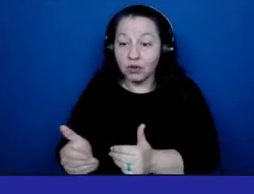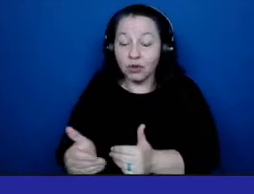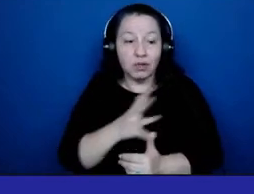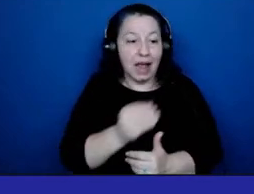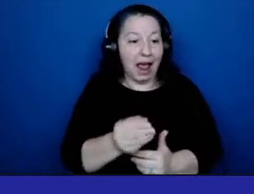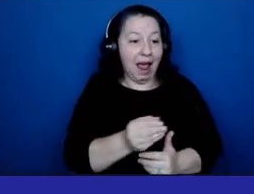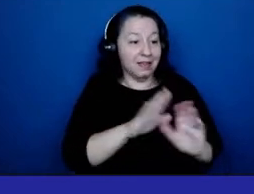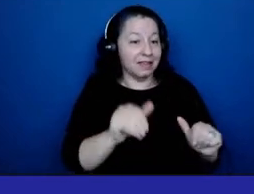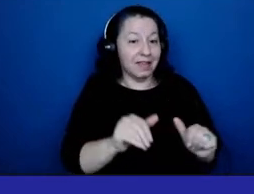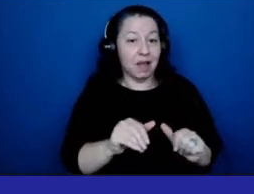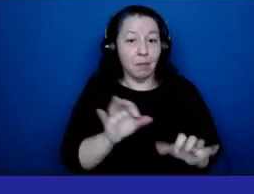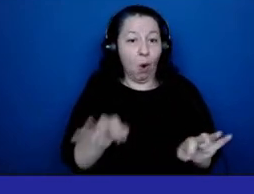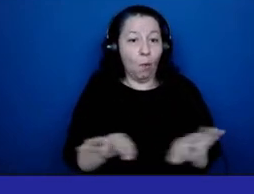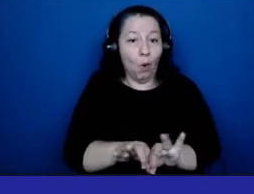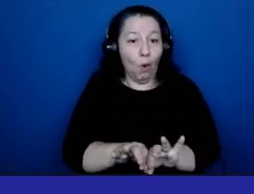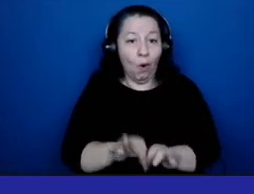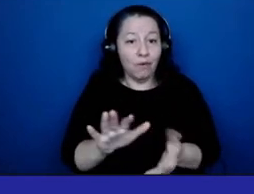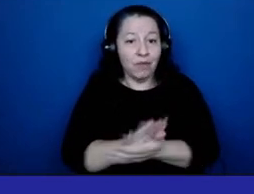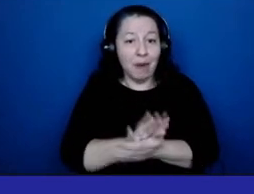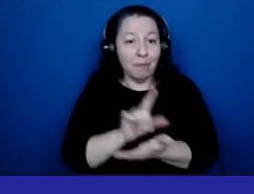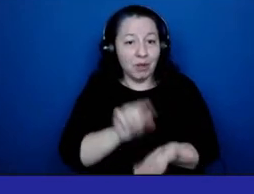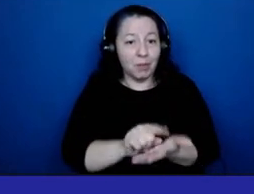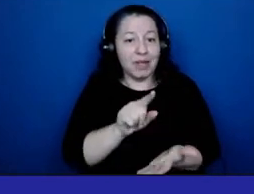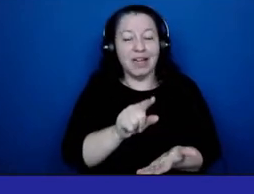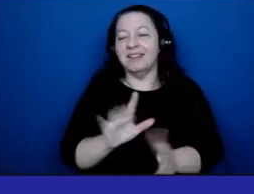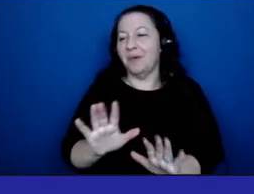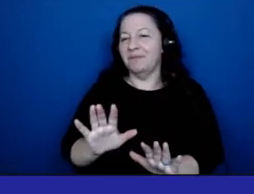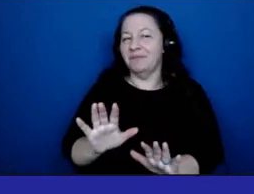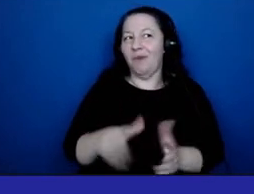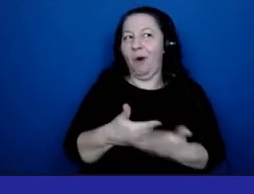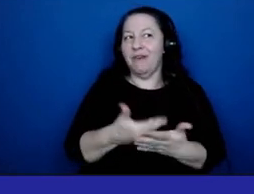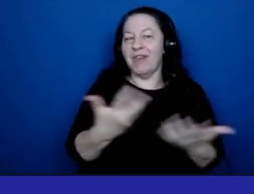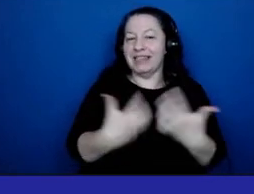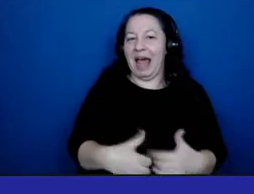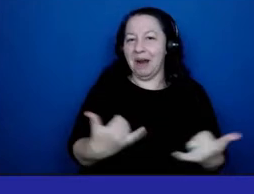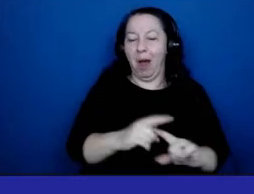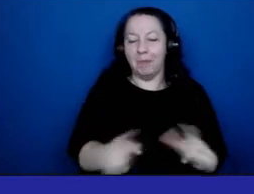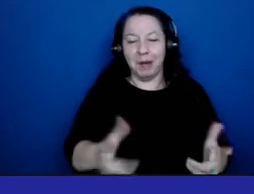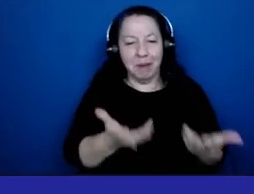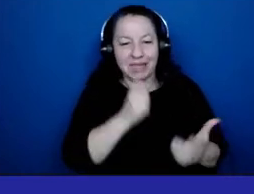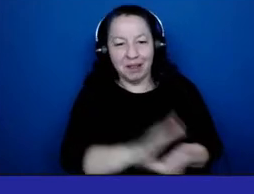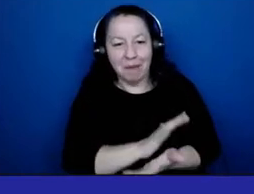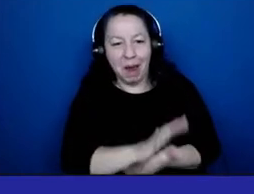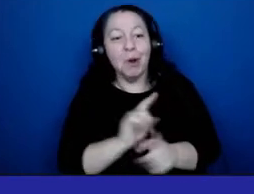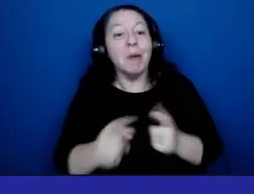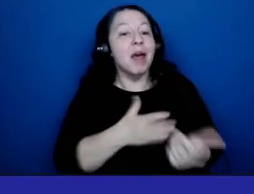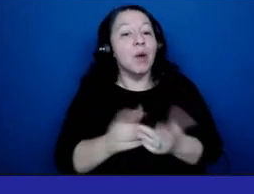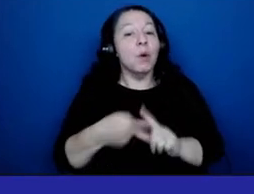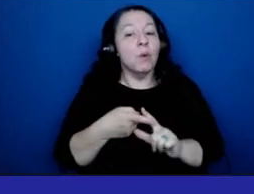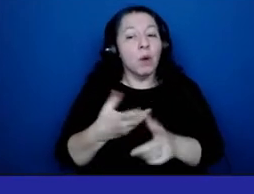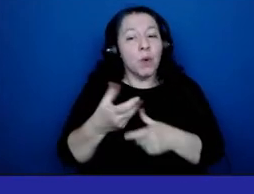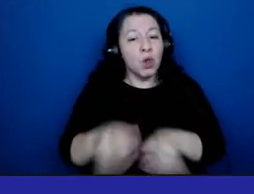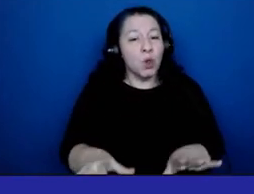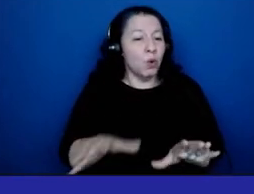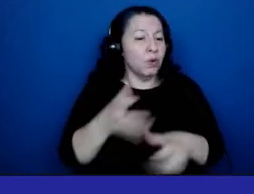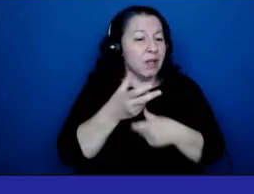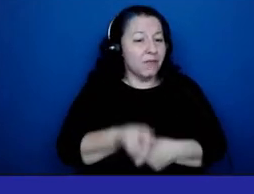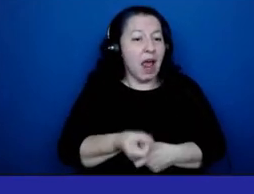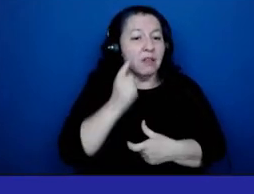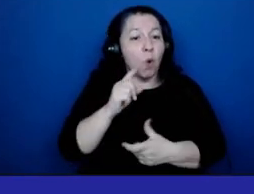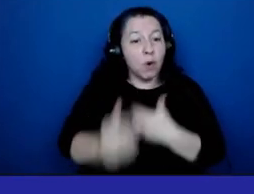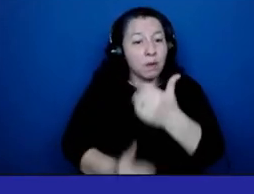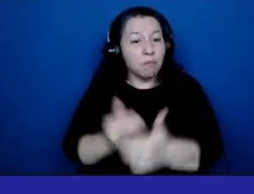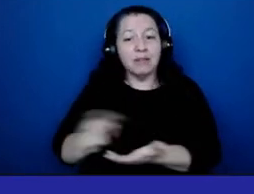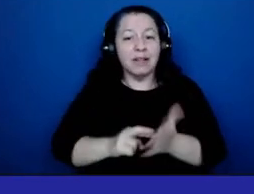honestly, they're online now, so maybe it's not the paper. But regardless, we lose faith. And when we lose faith in the process, we just